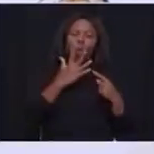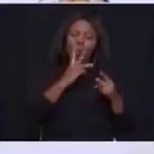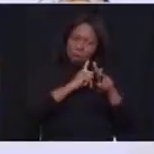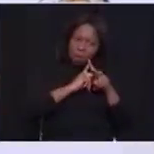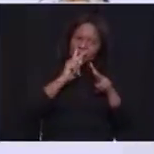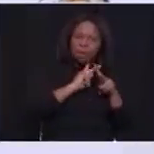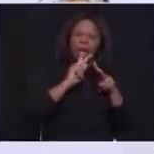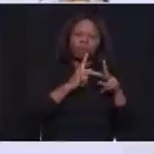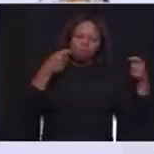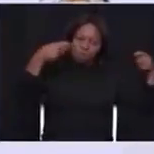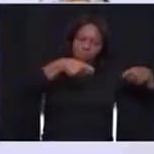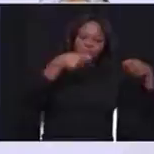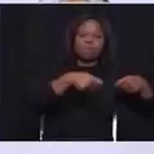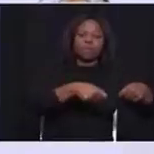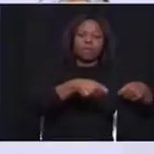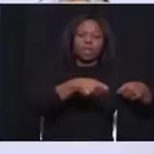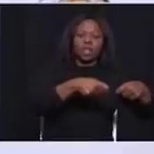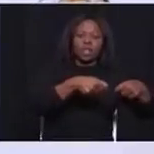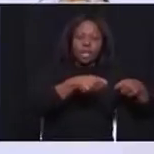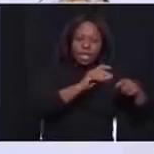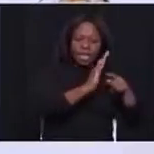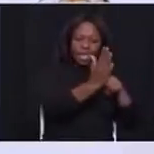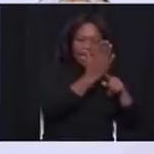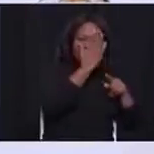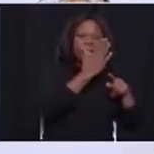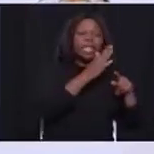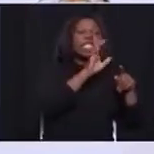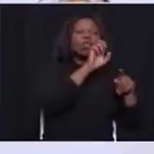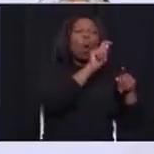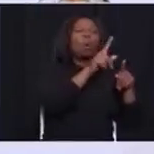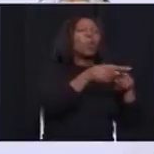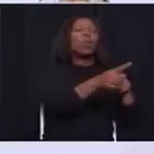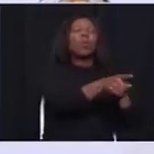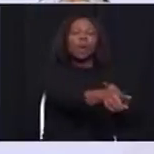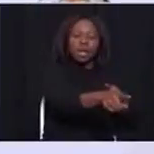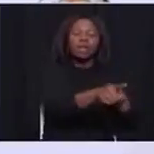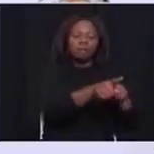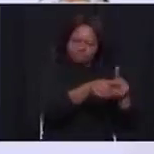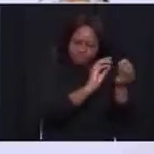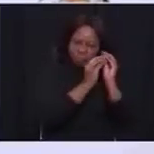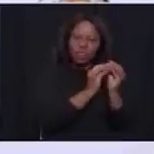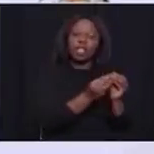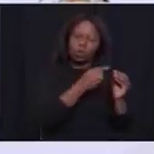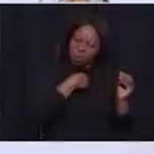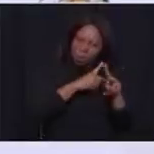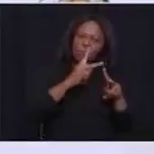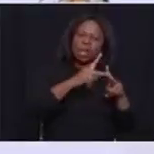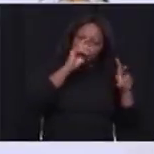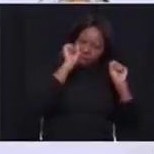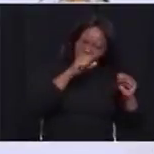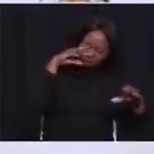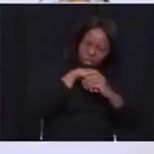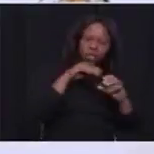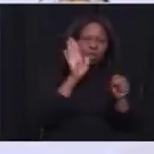contribution to set to dealing with the debt on the e-tols this is how serious we are as the provincial